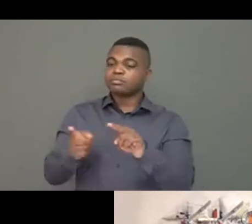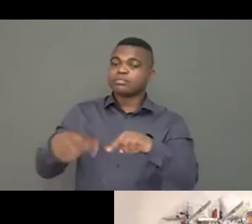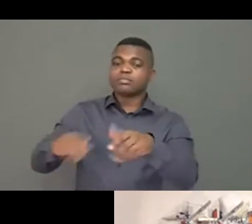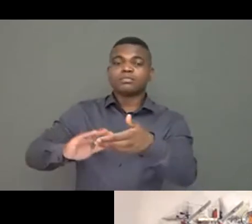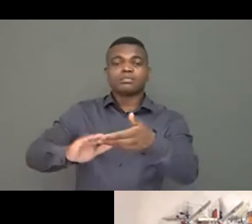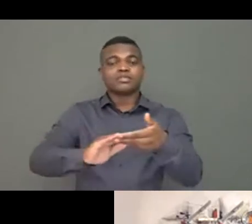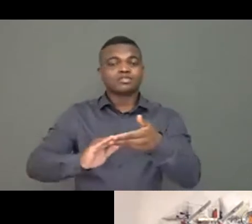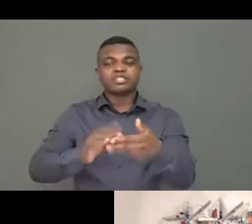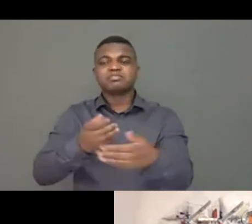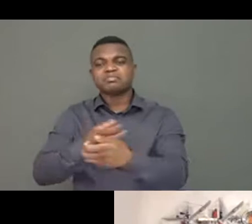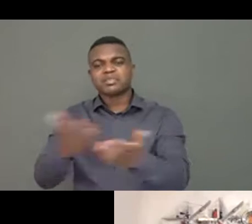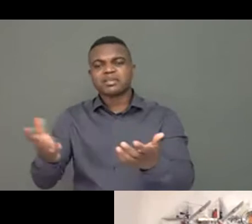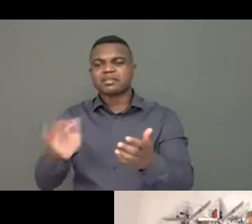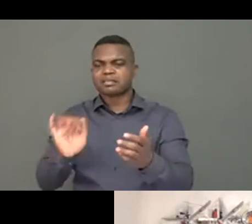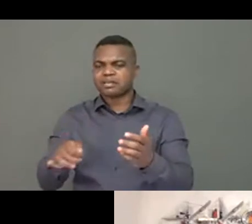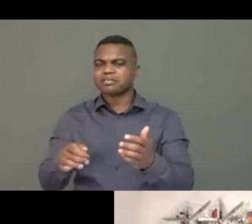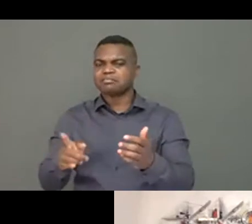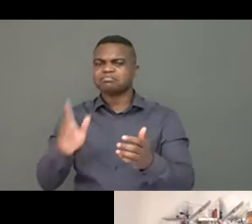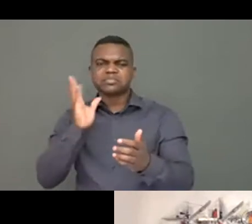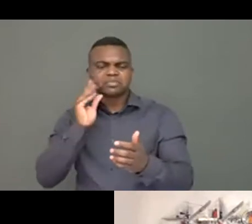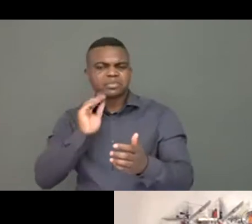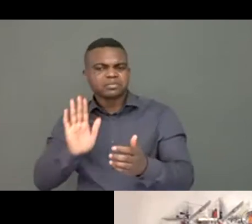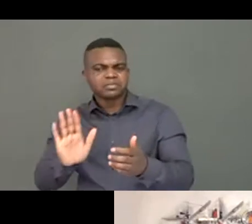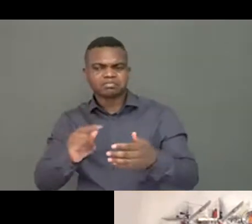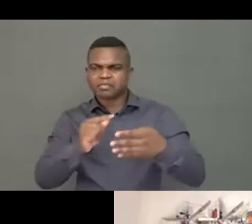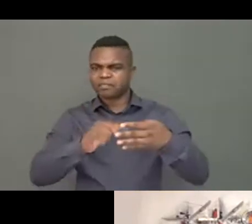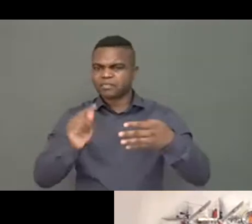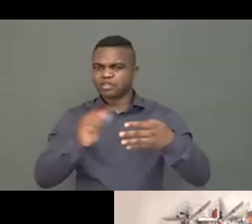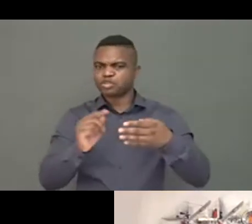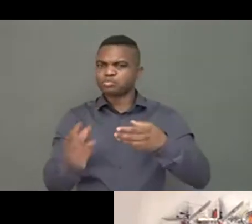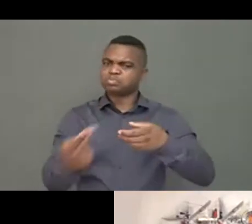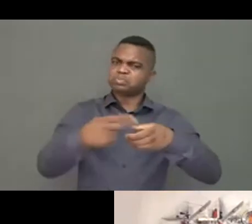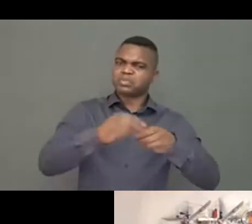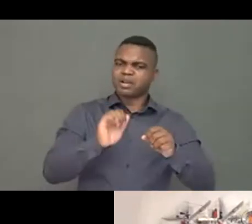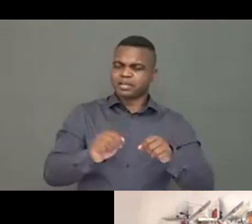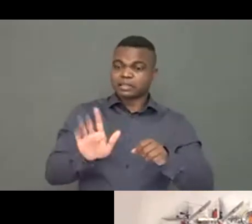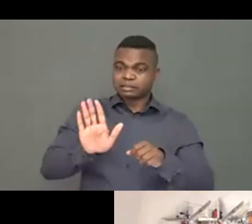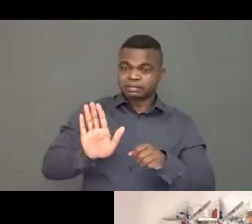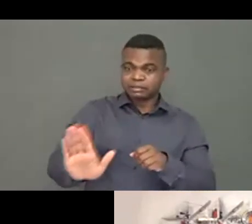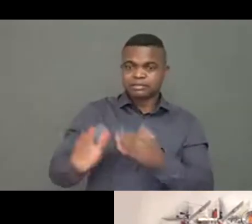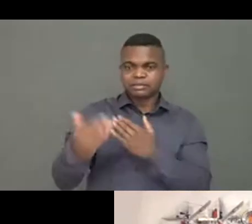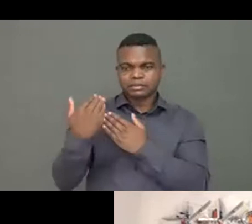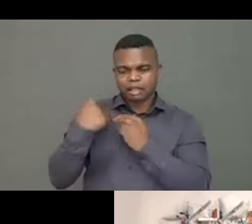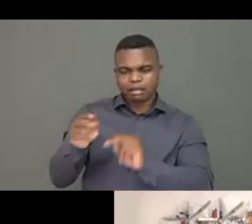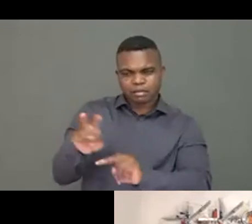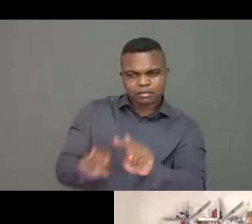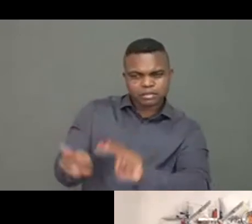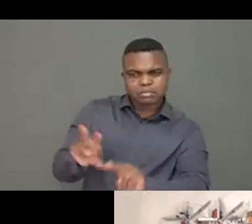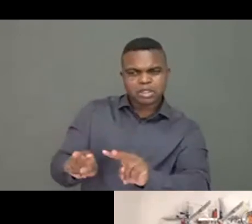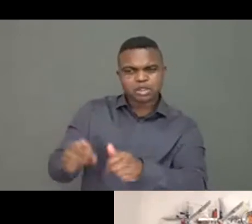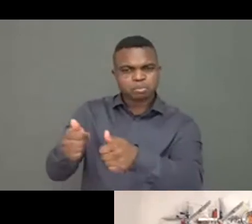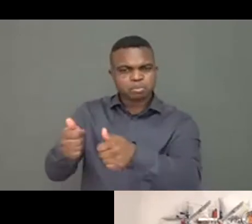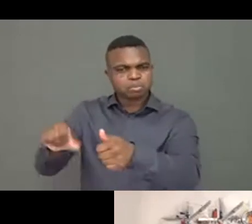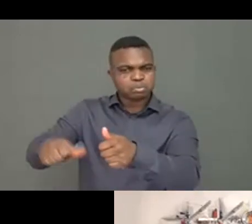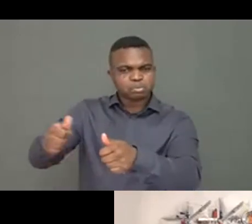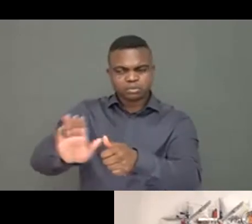last year will only need to do this in the following elements. First is to identify a